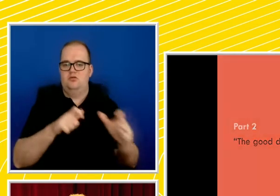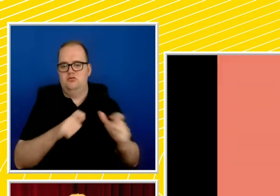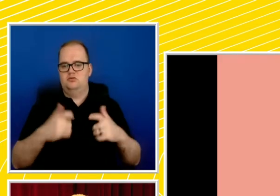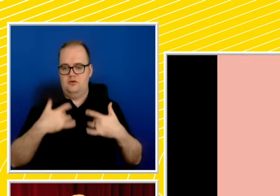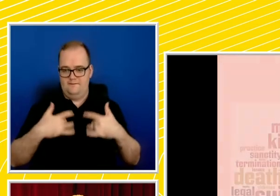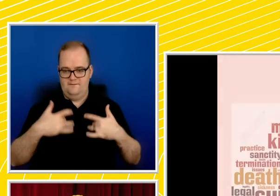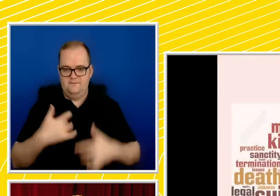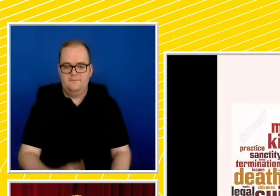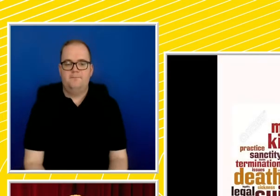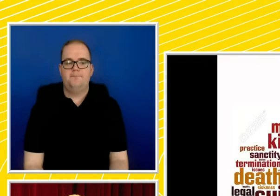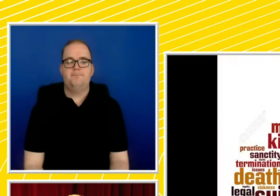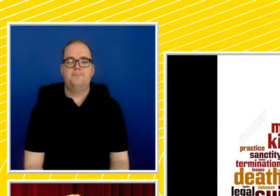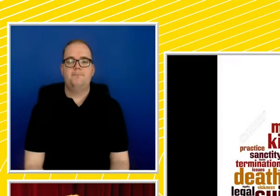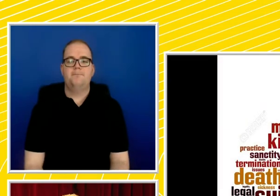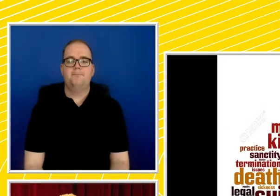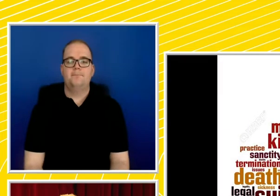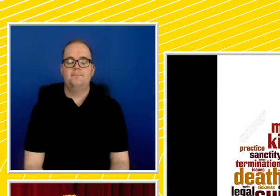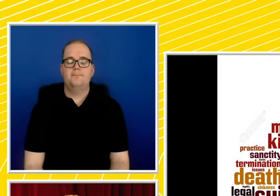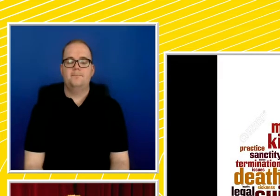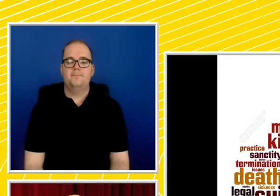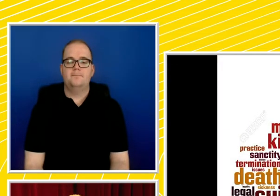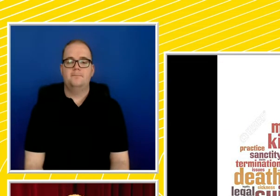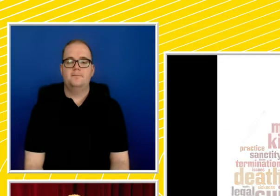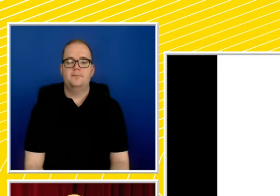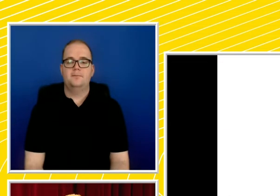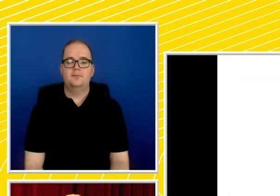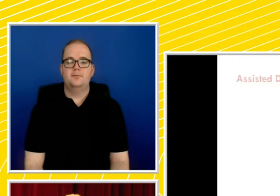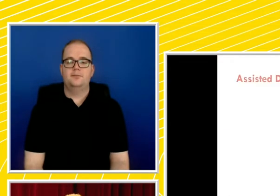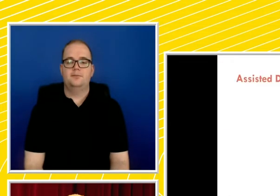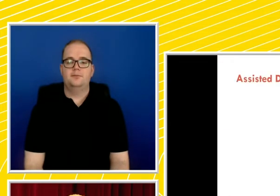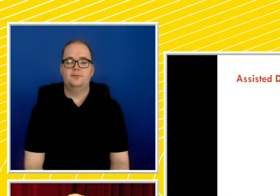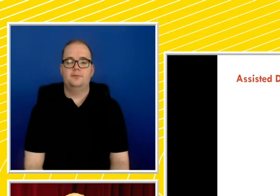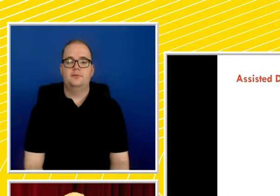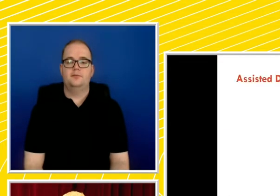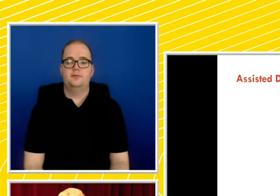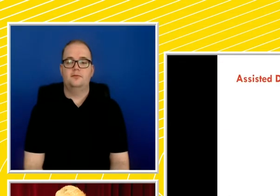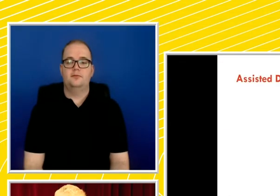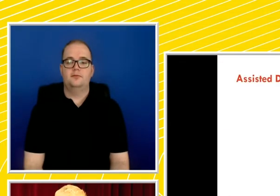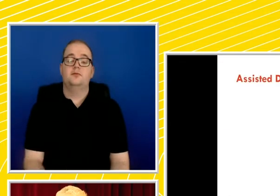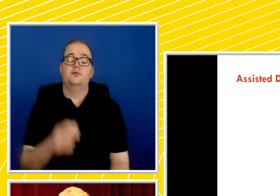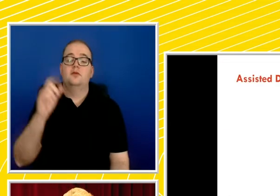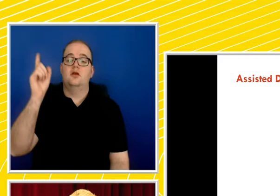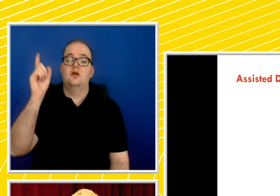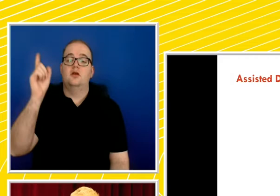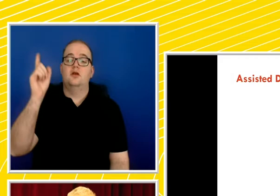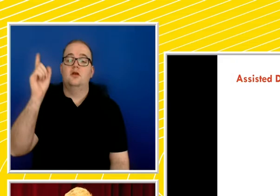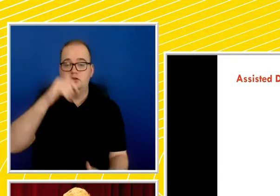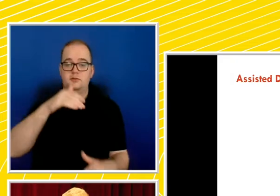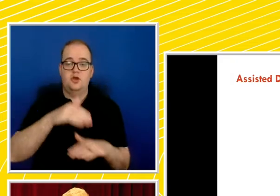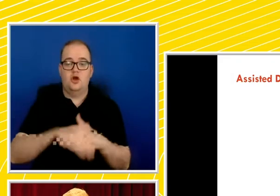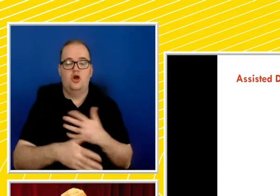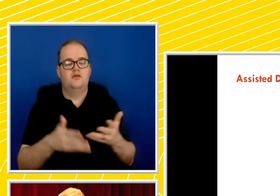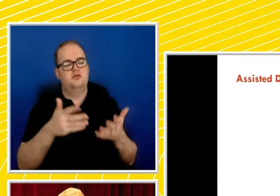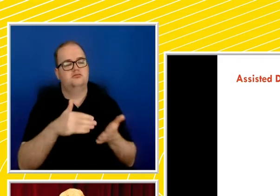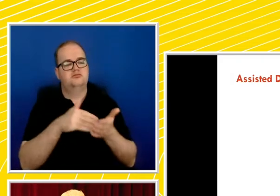Okay. So, the current conceptualisation of assisted dying comes down to